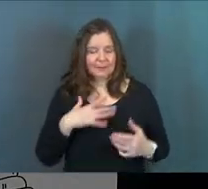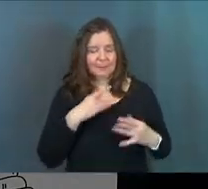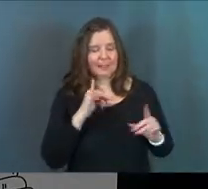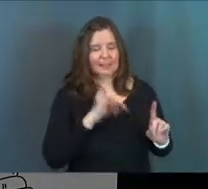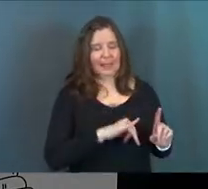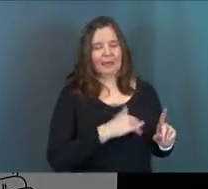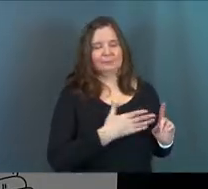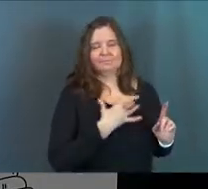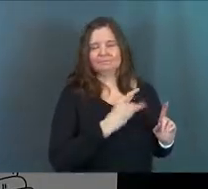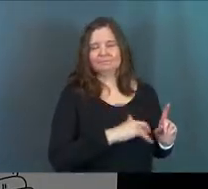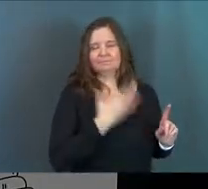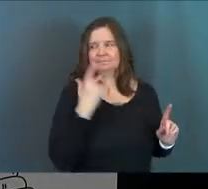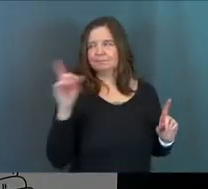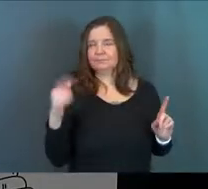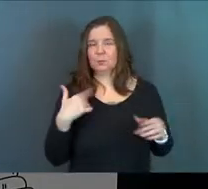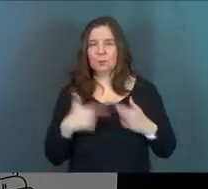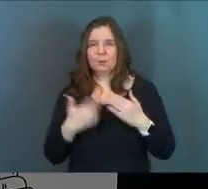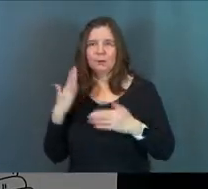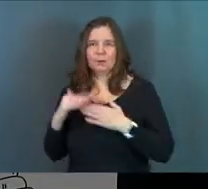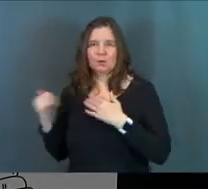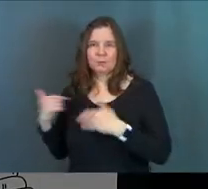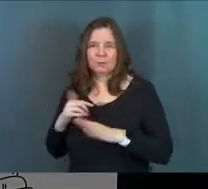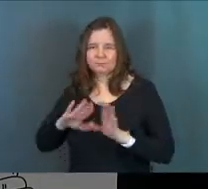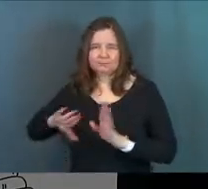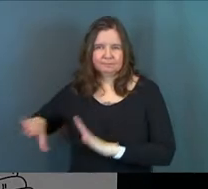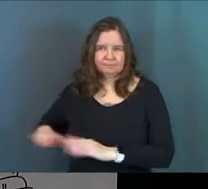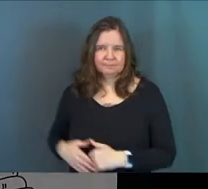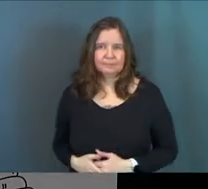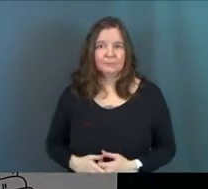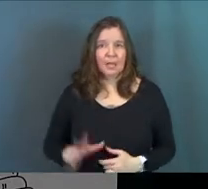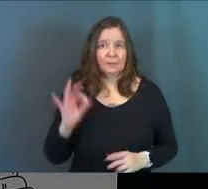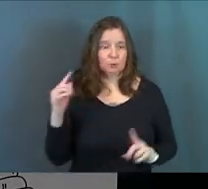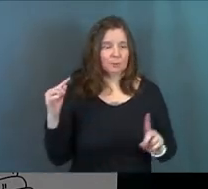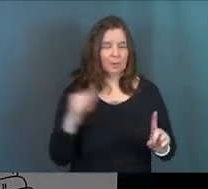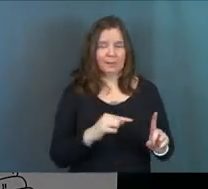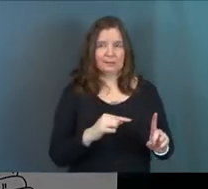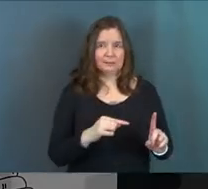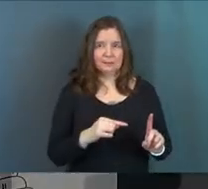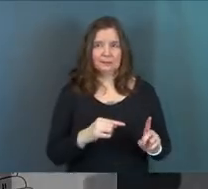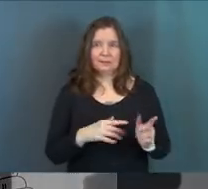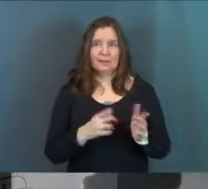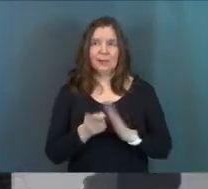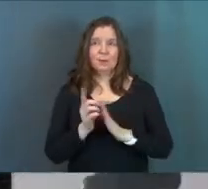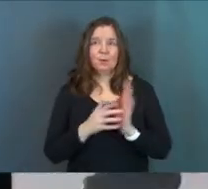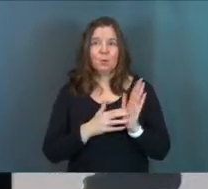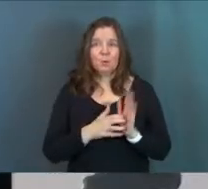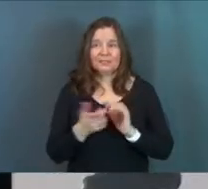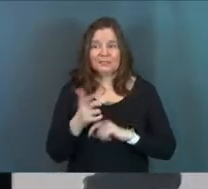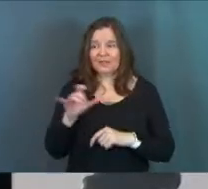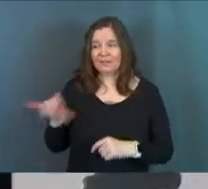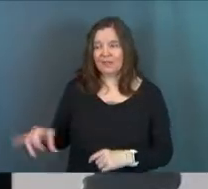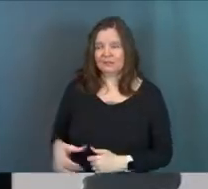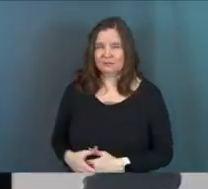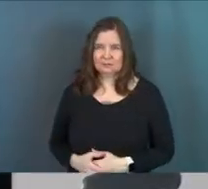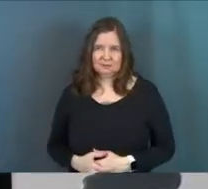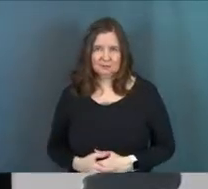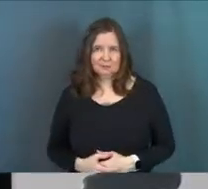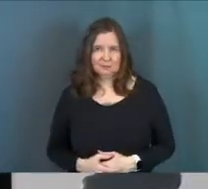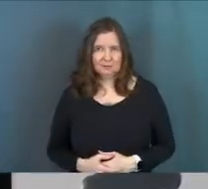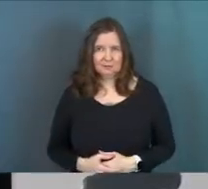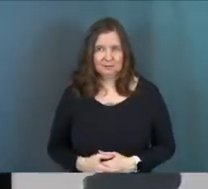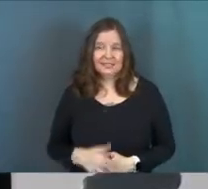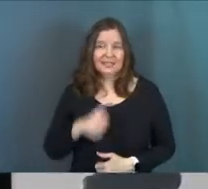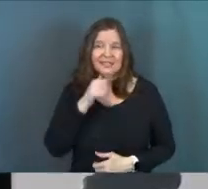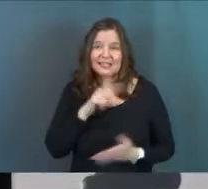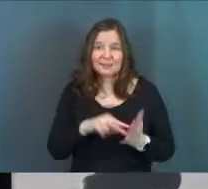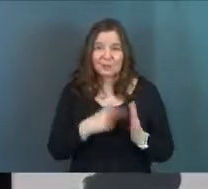instead of what God's calling me to. I'm choosing this in a moment of weakness instead of that. It does